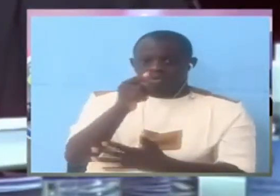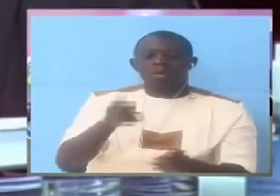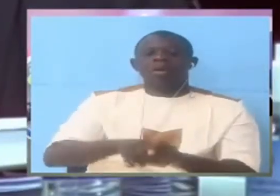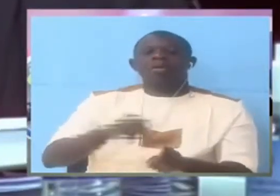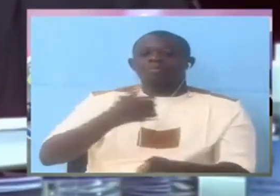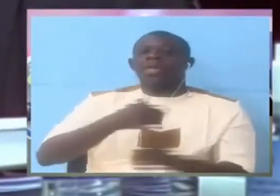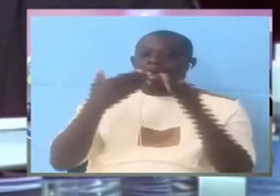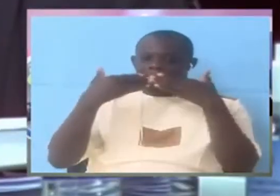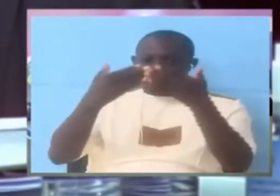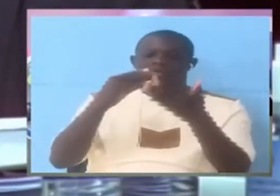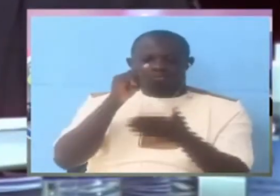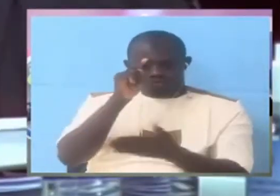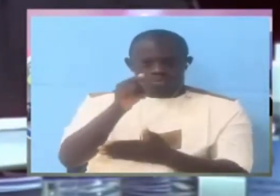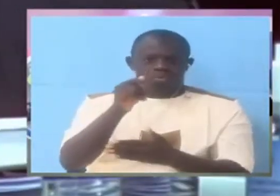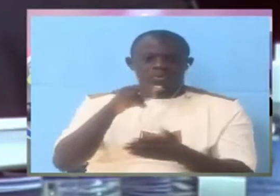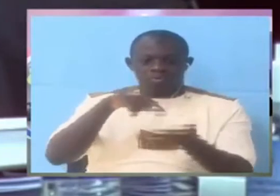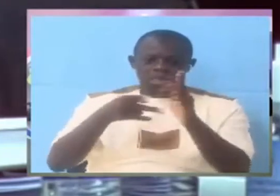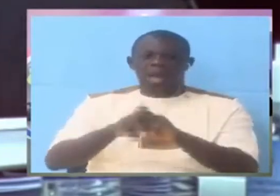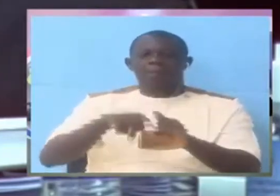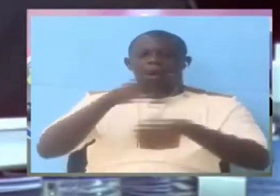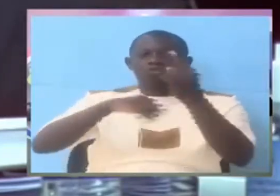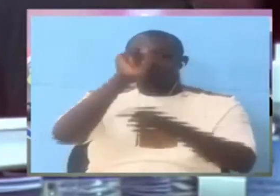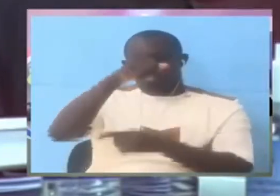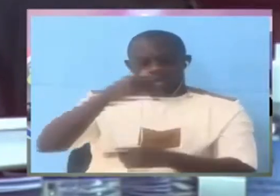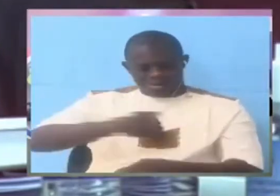interpret that, and then you respond. Then we'll come.